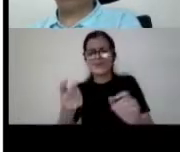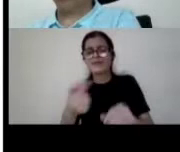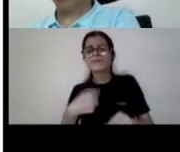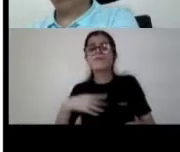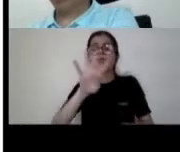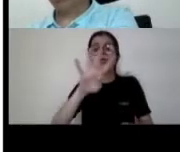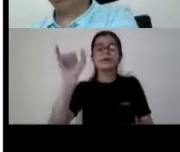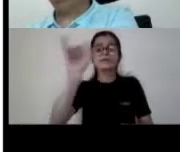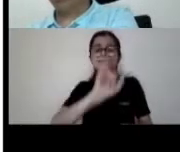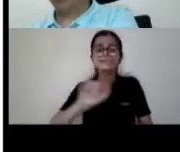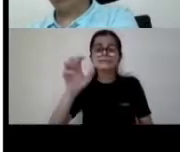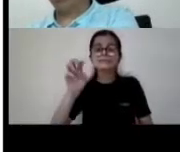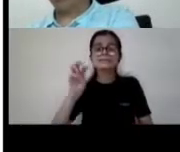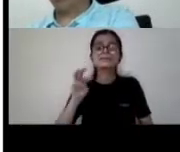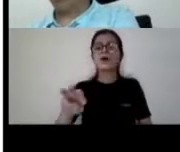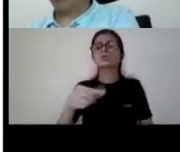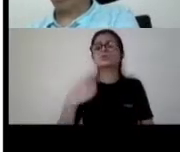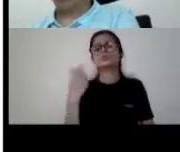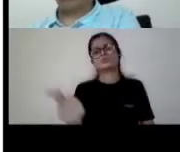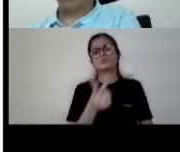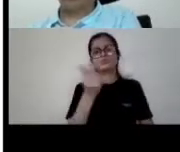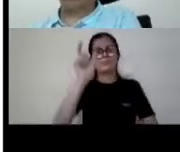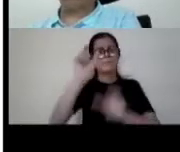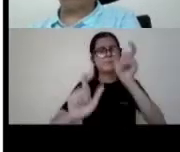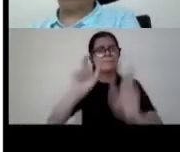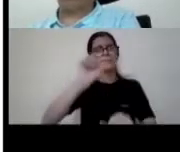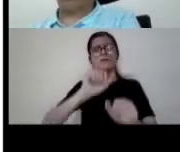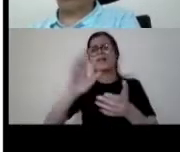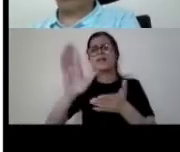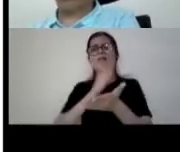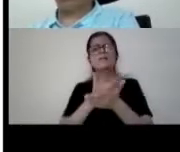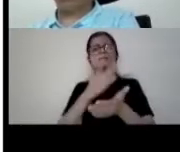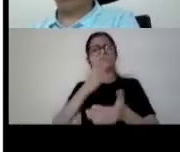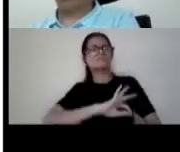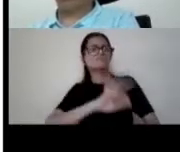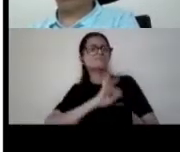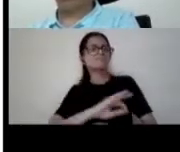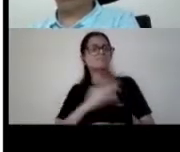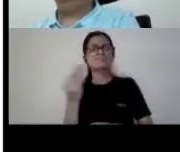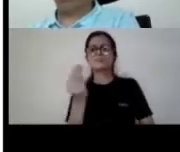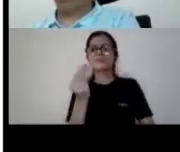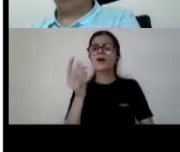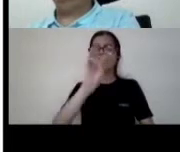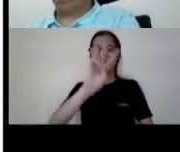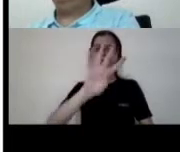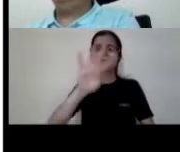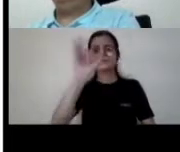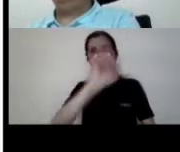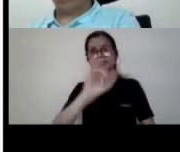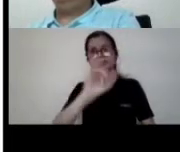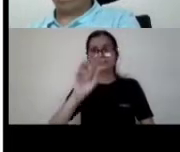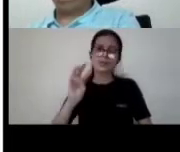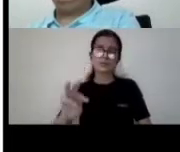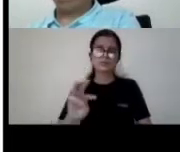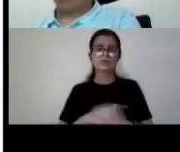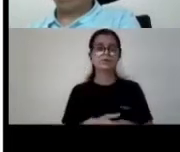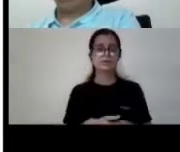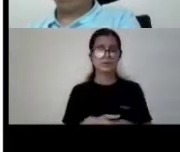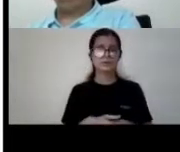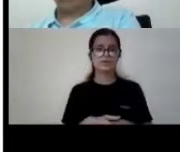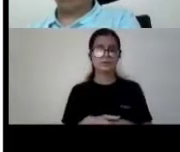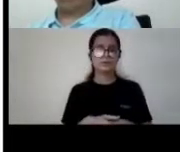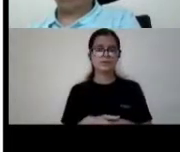users registered on our libraries taking benefit of these library services but um